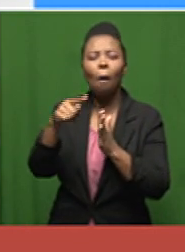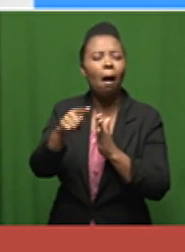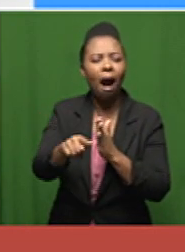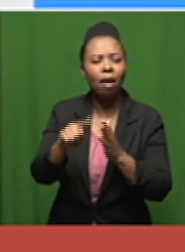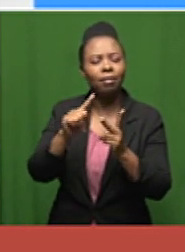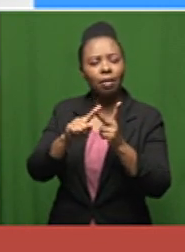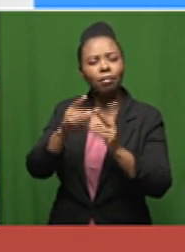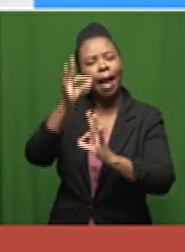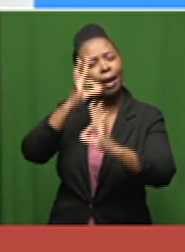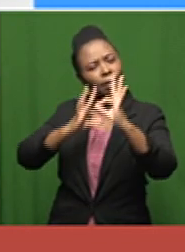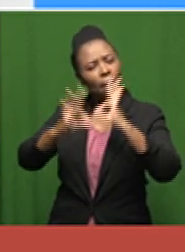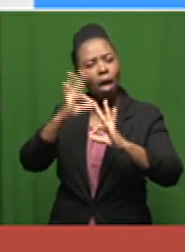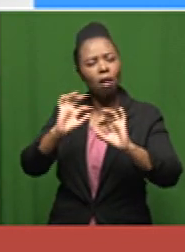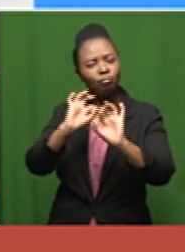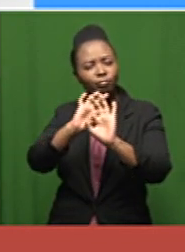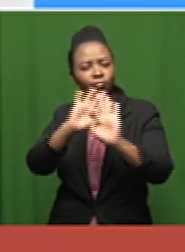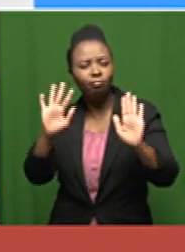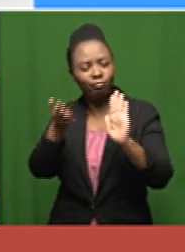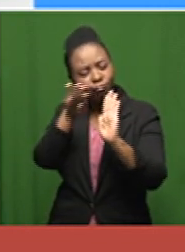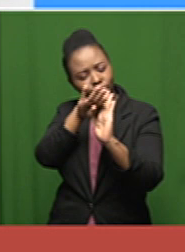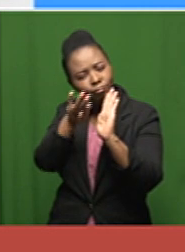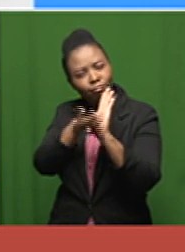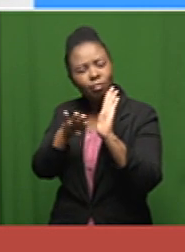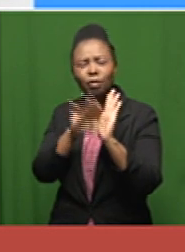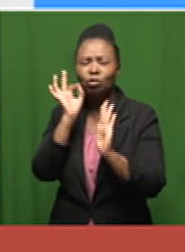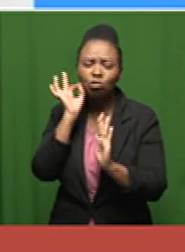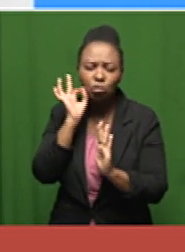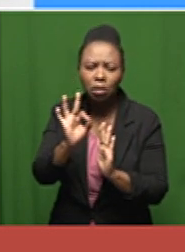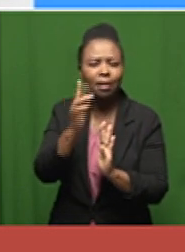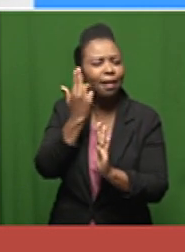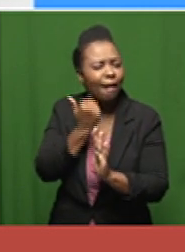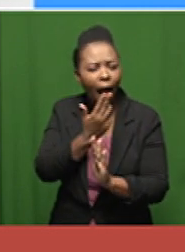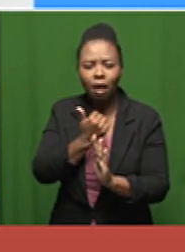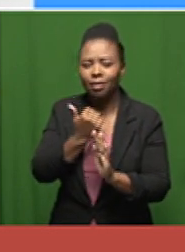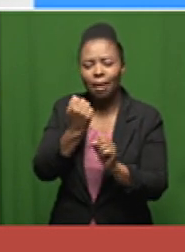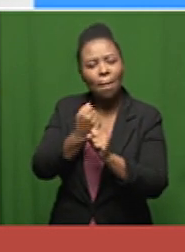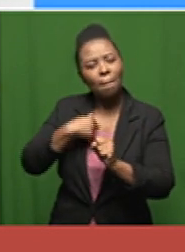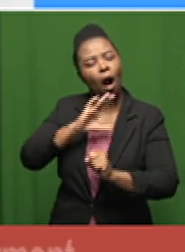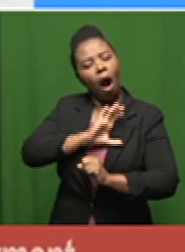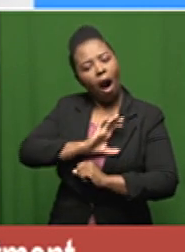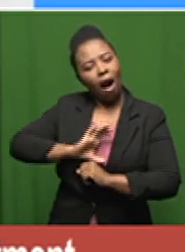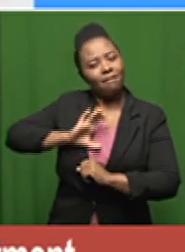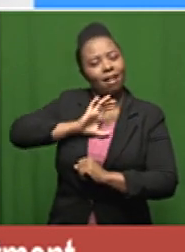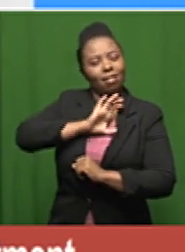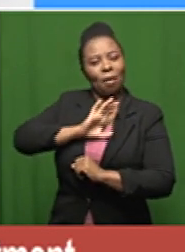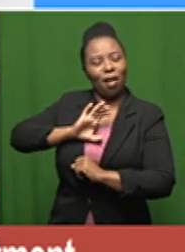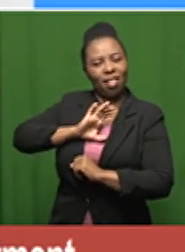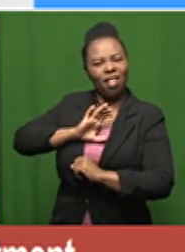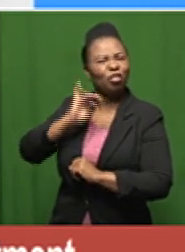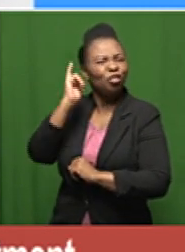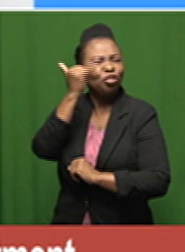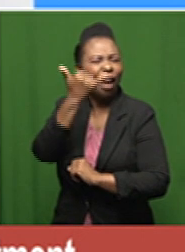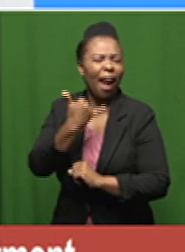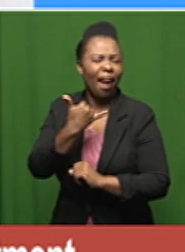walk me through it and she was so sweet and so nice and very comforting and kept checking up on how i'm